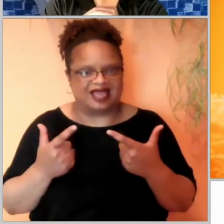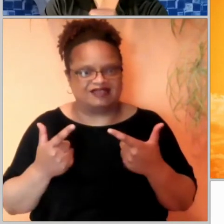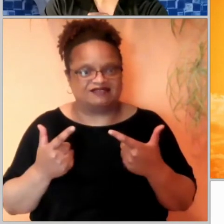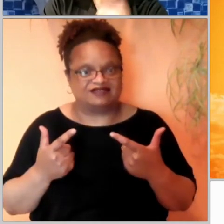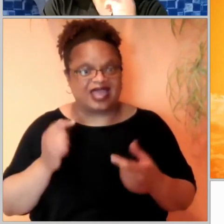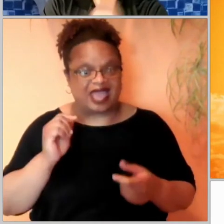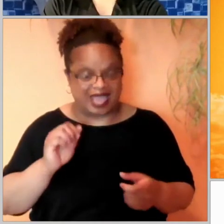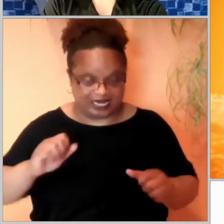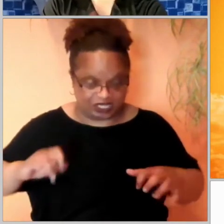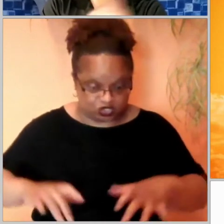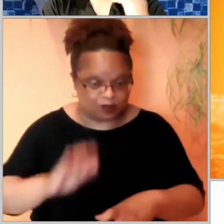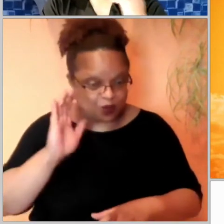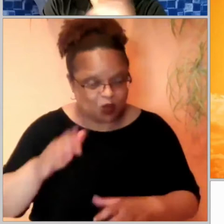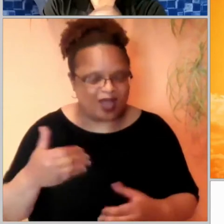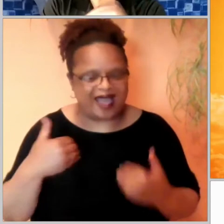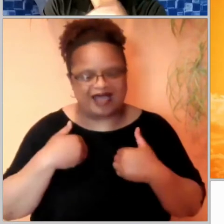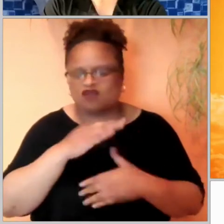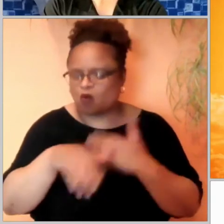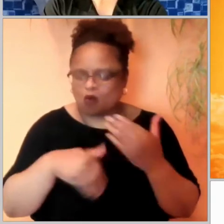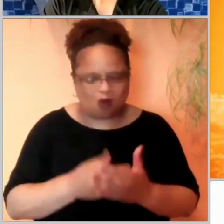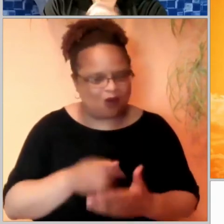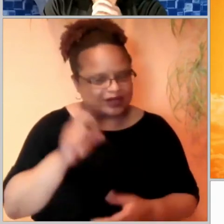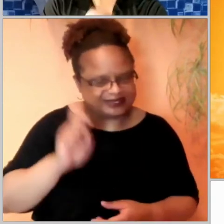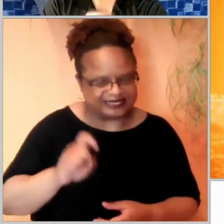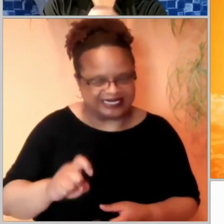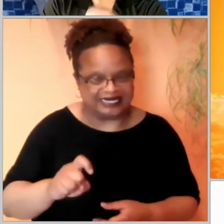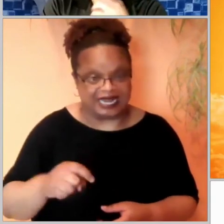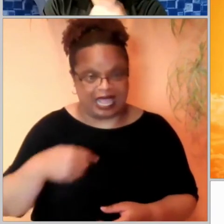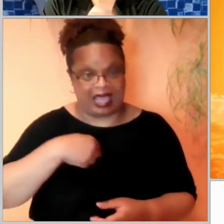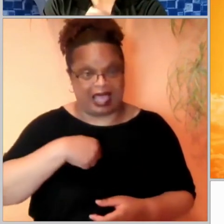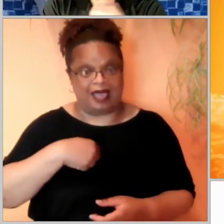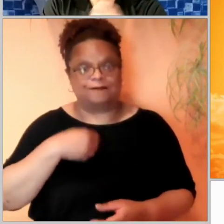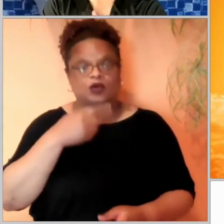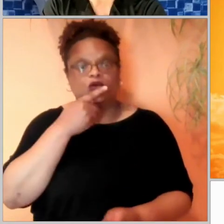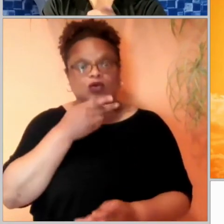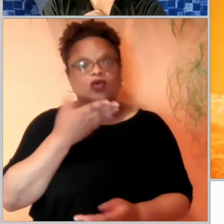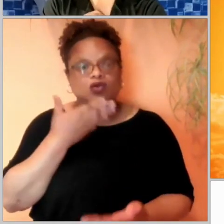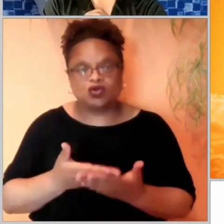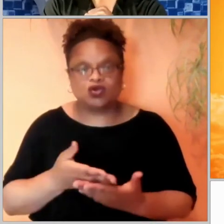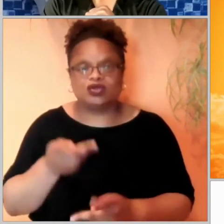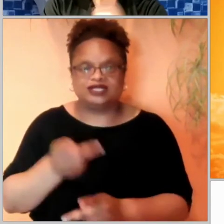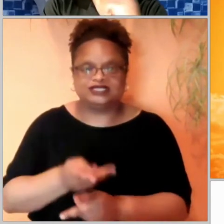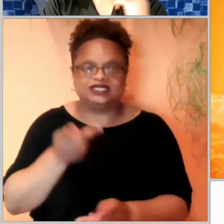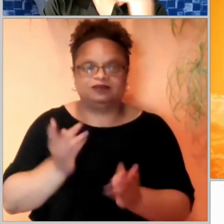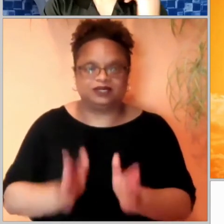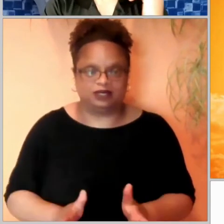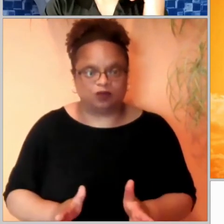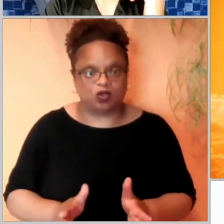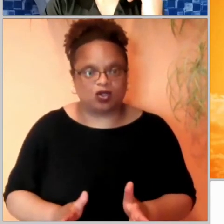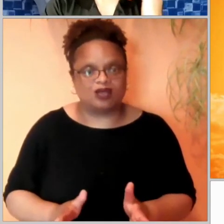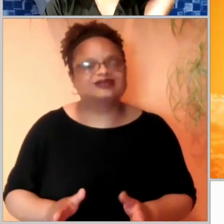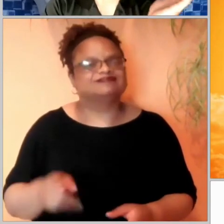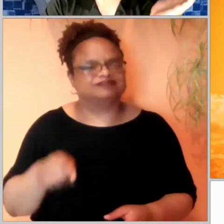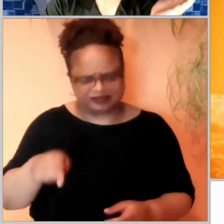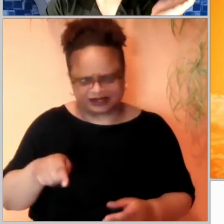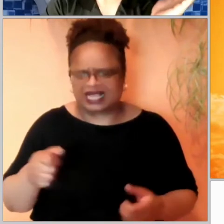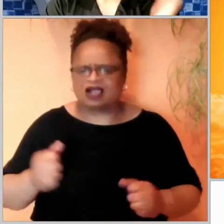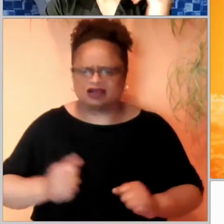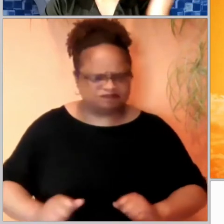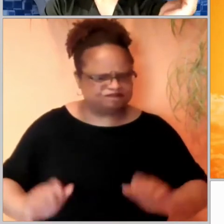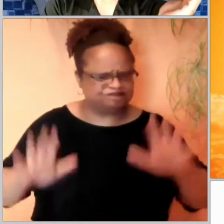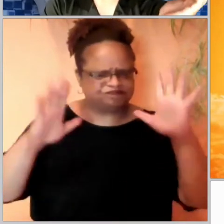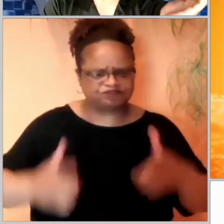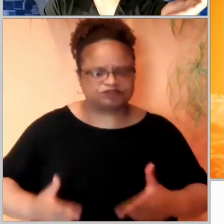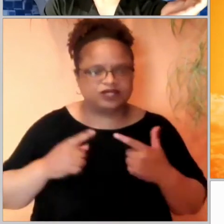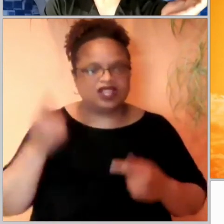they need. I am the good shepherd. The good shepherd gives his life for the sheep. A hired hand isn't a shepherd